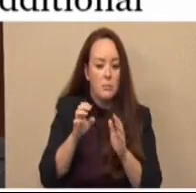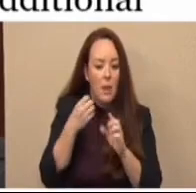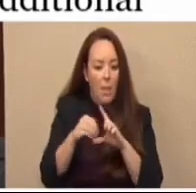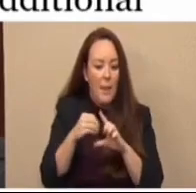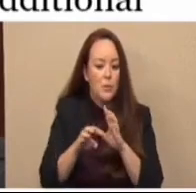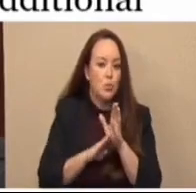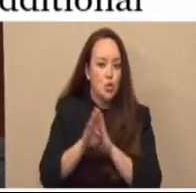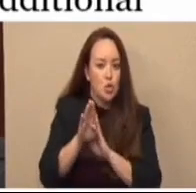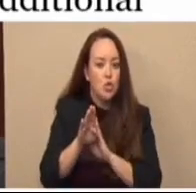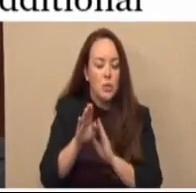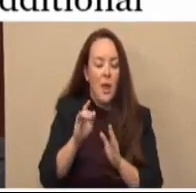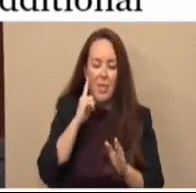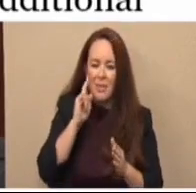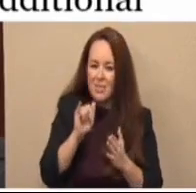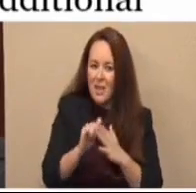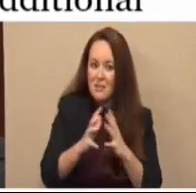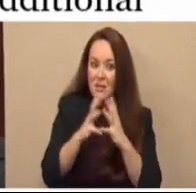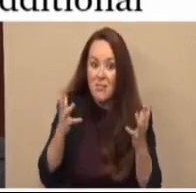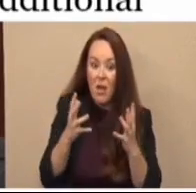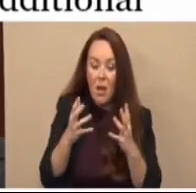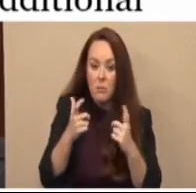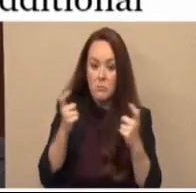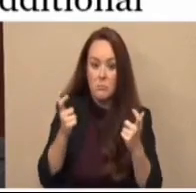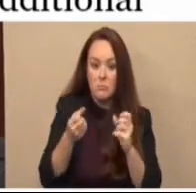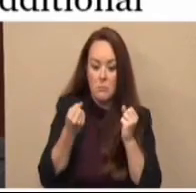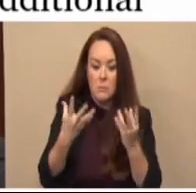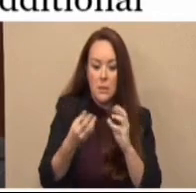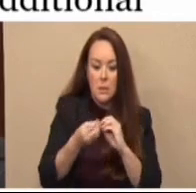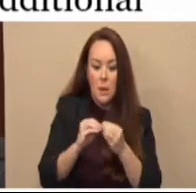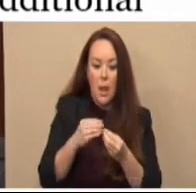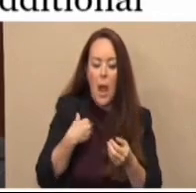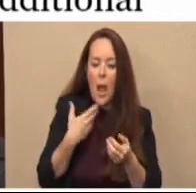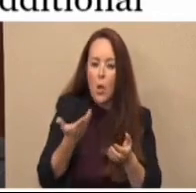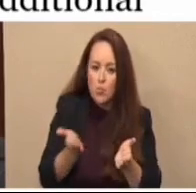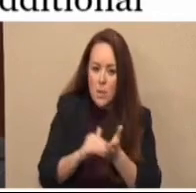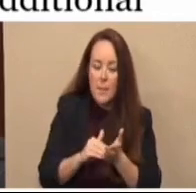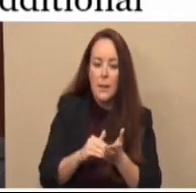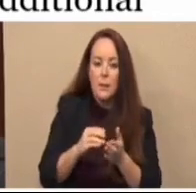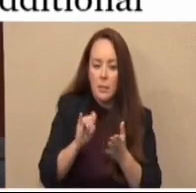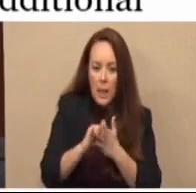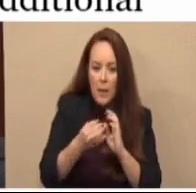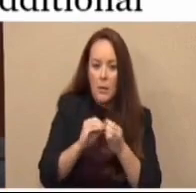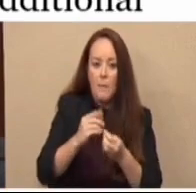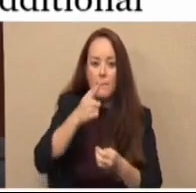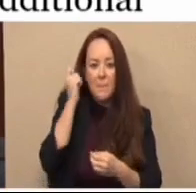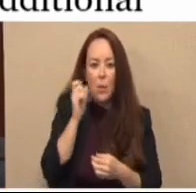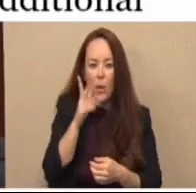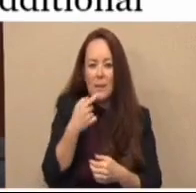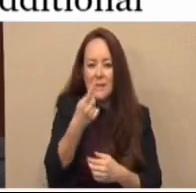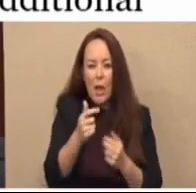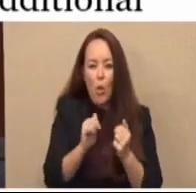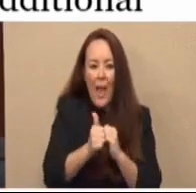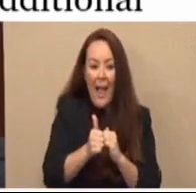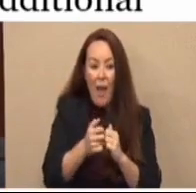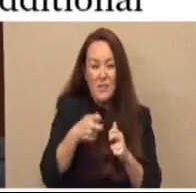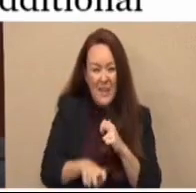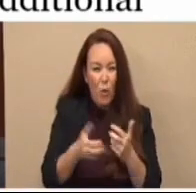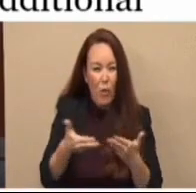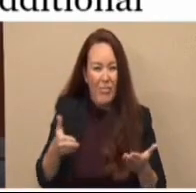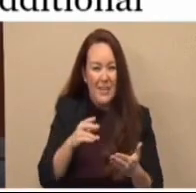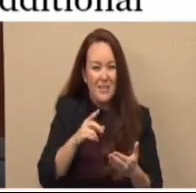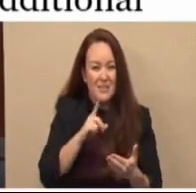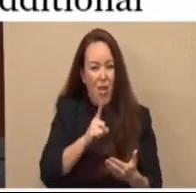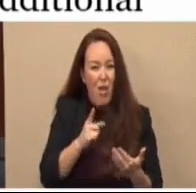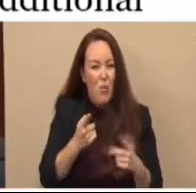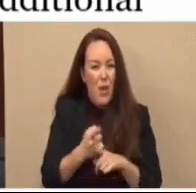I think that's a significant number. So I'll repeat that number because I think it'll tell you how difficult things are that we